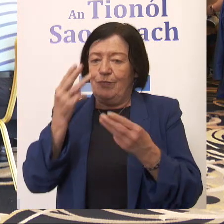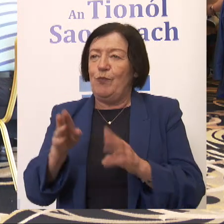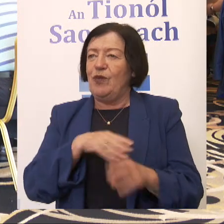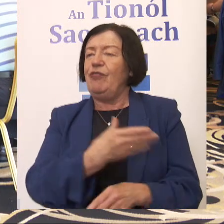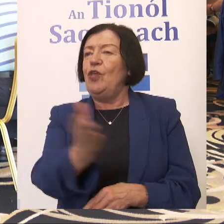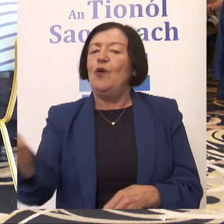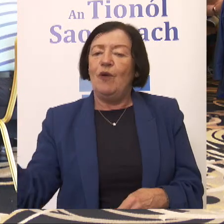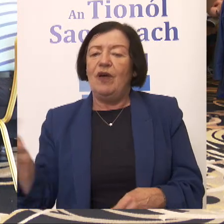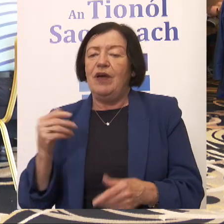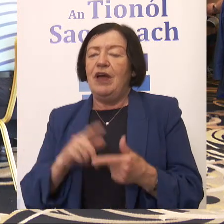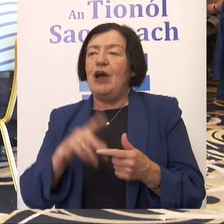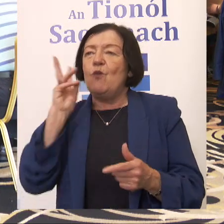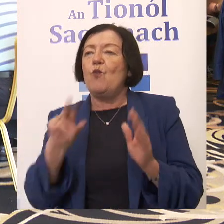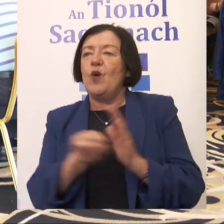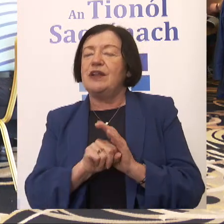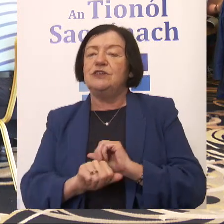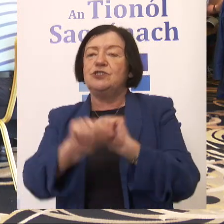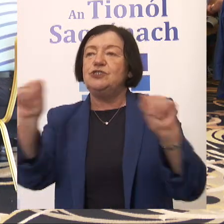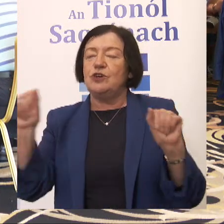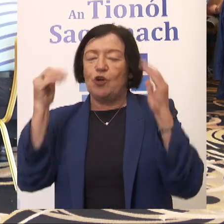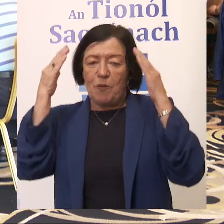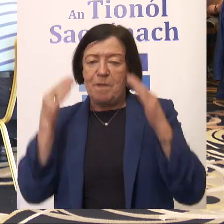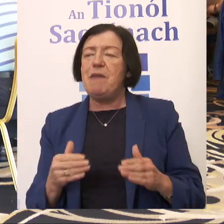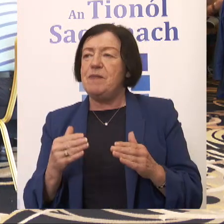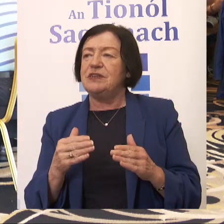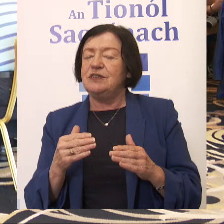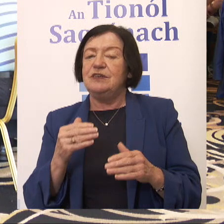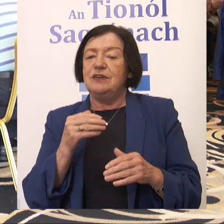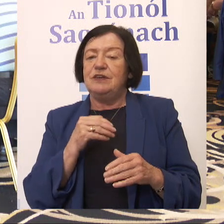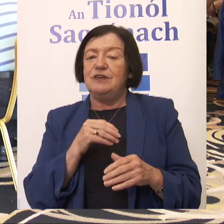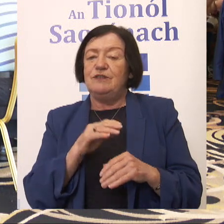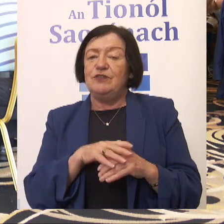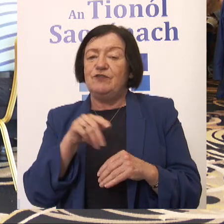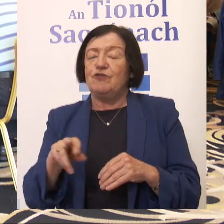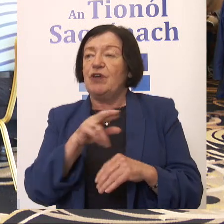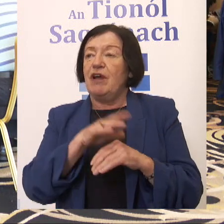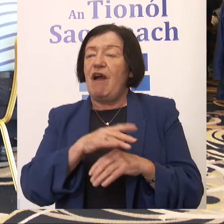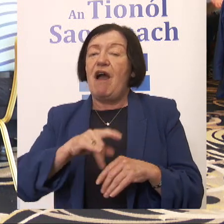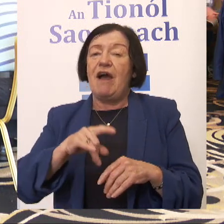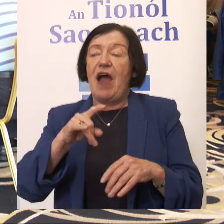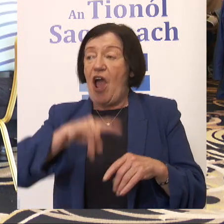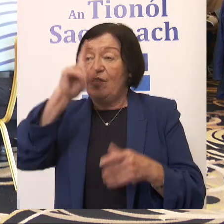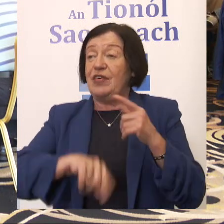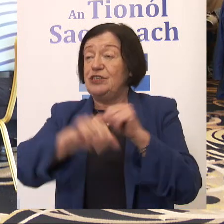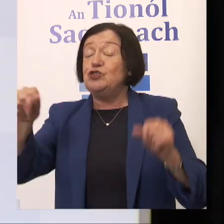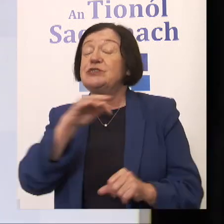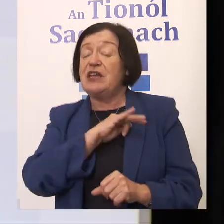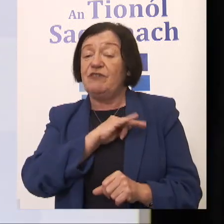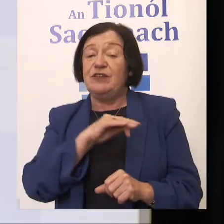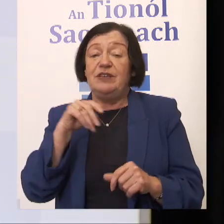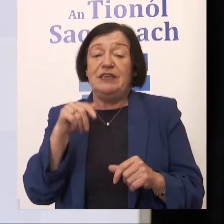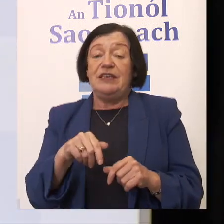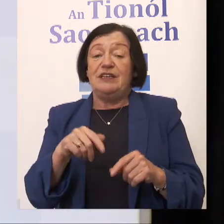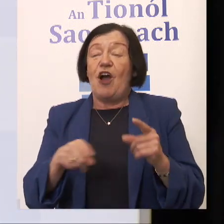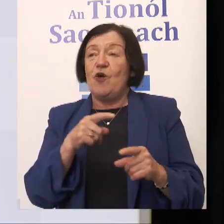witness your commitment to a purpose higher than yourselves. And this